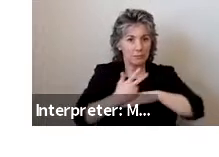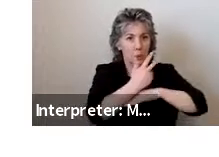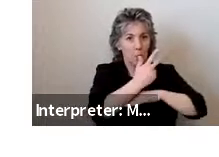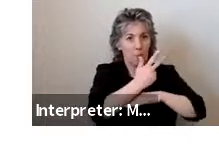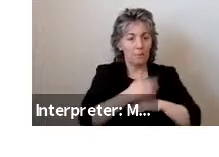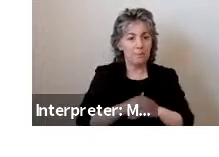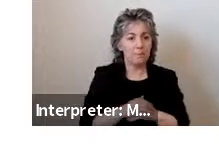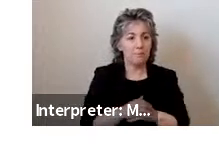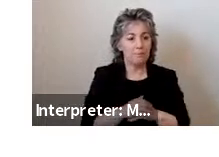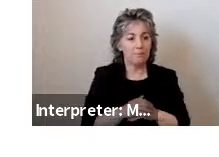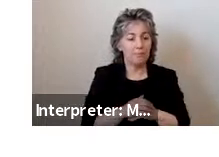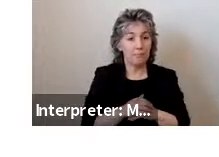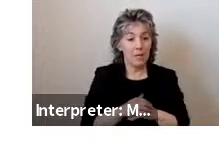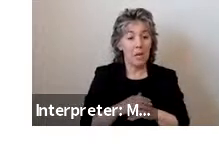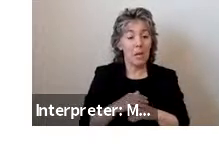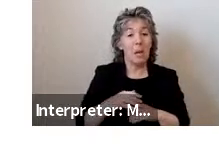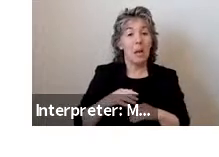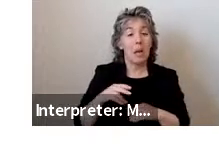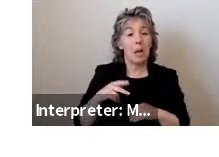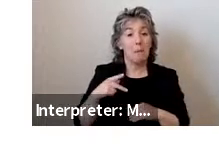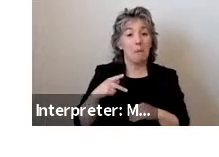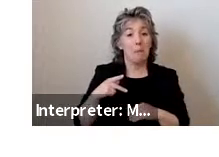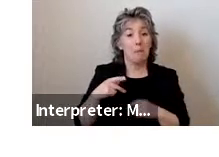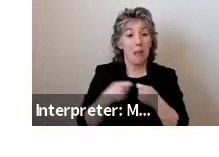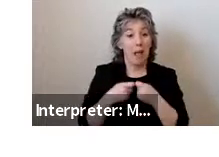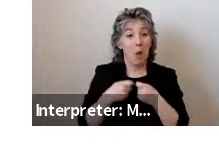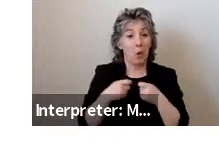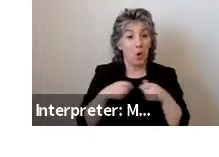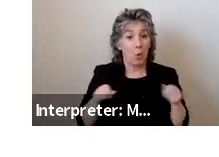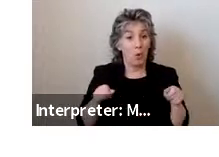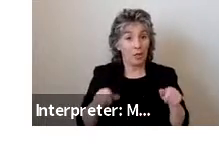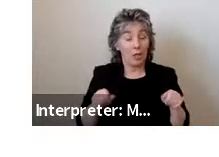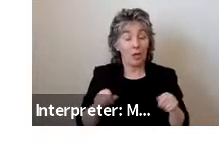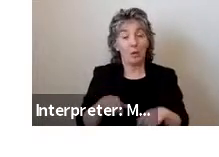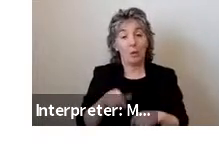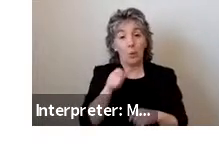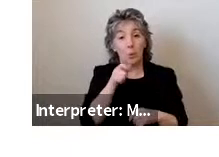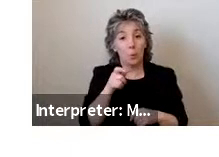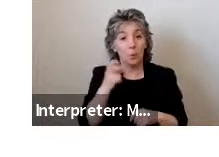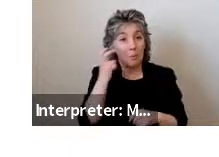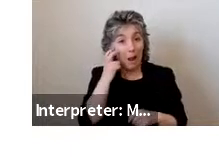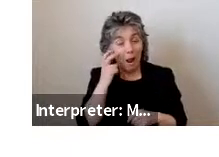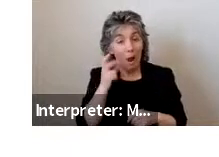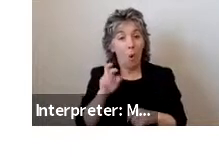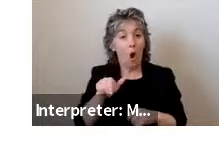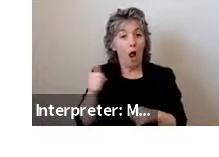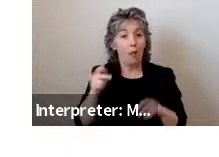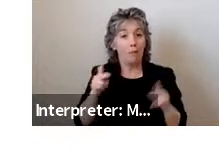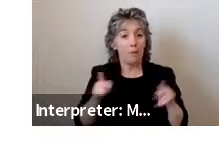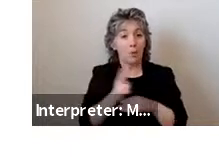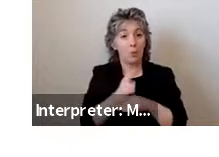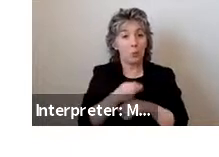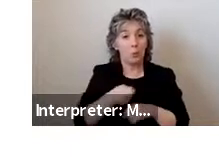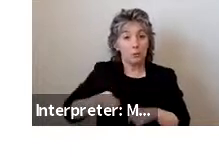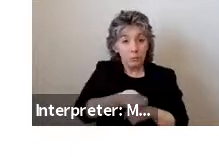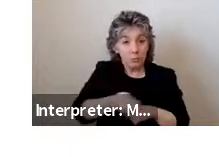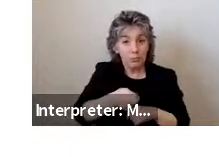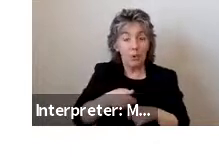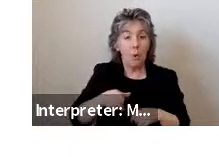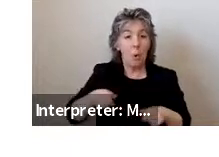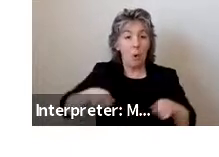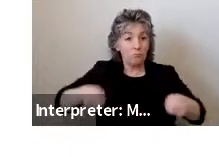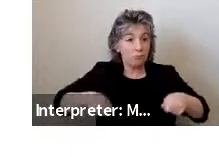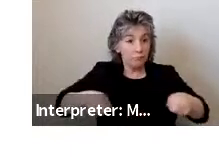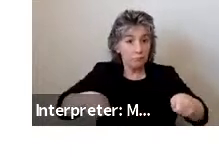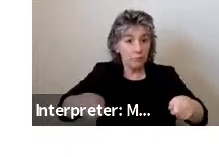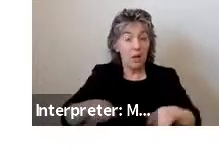Power wheelchair users, individuals with visual impairments, and other ambulation aid users rated ascent or going down the ramp